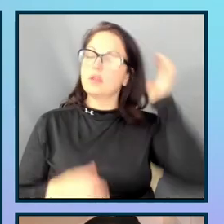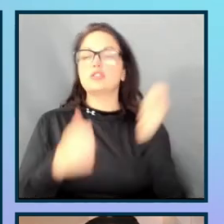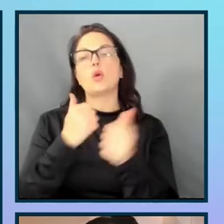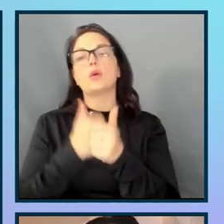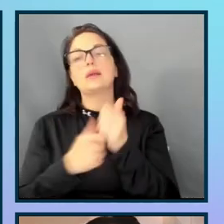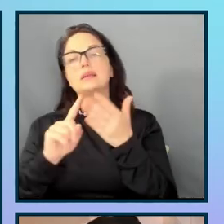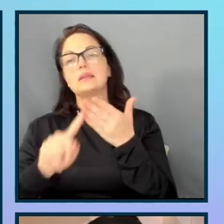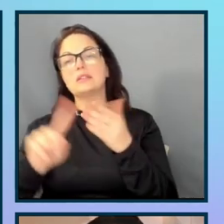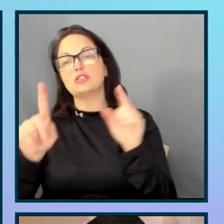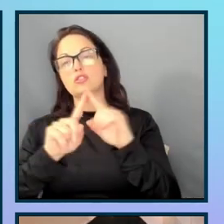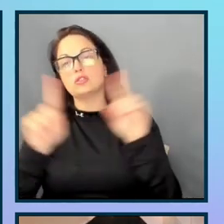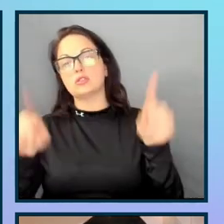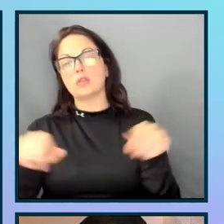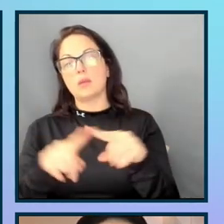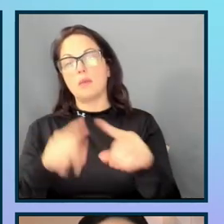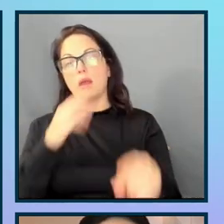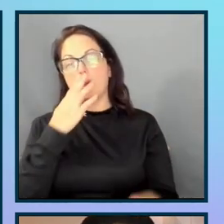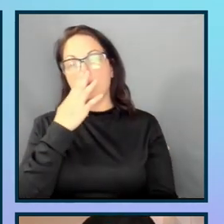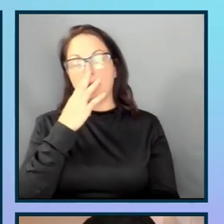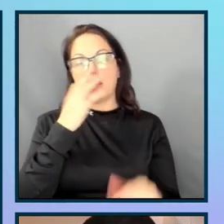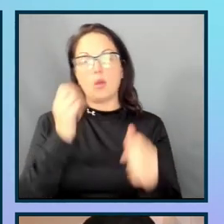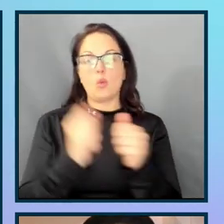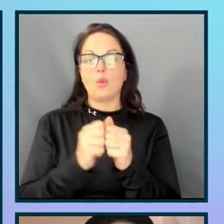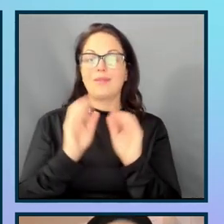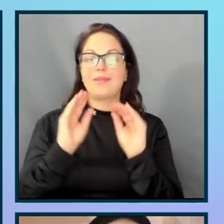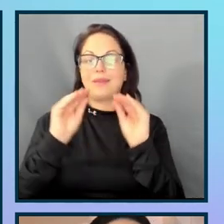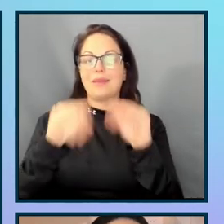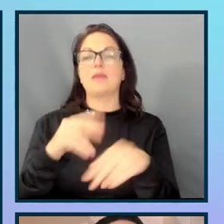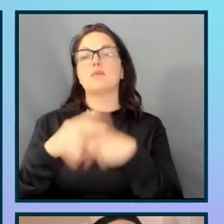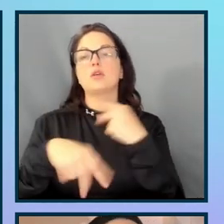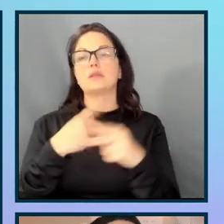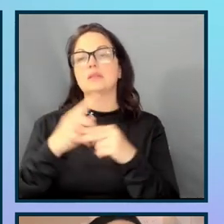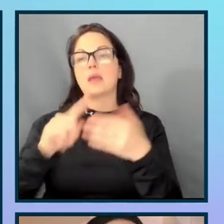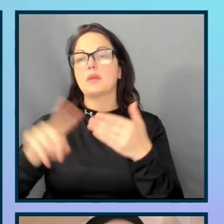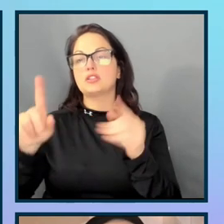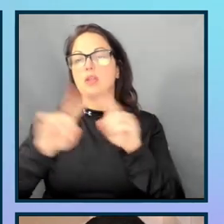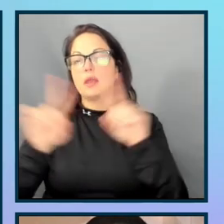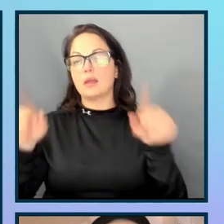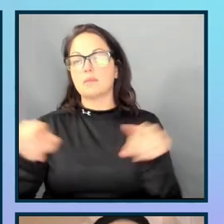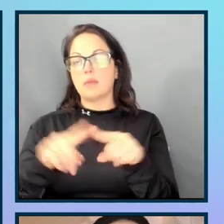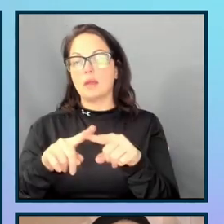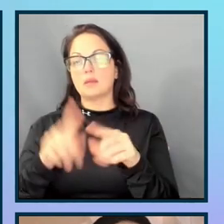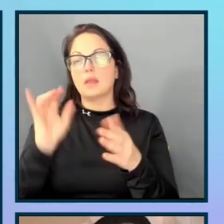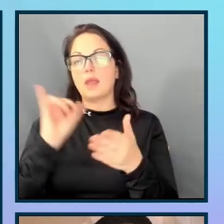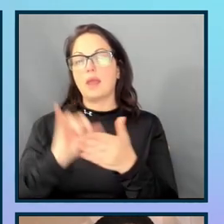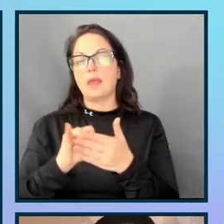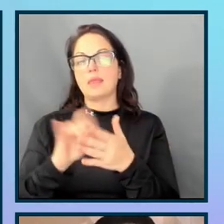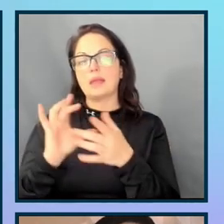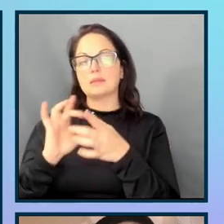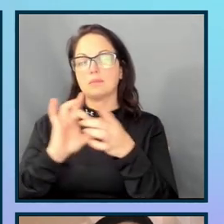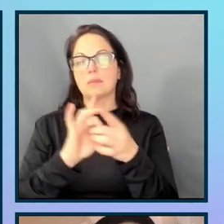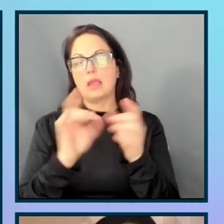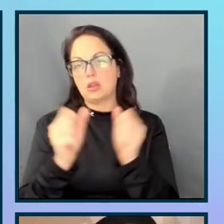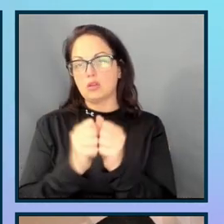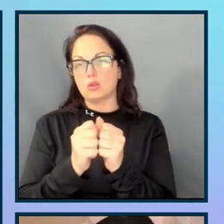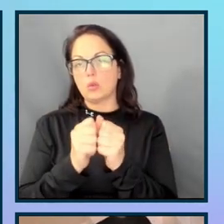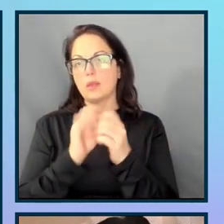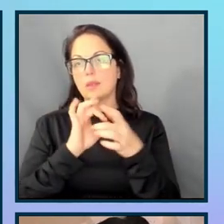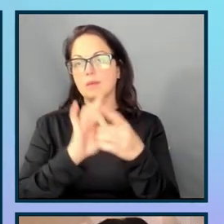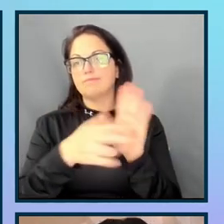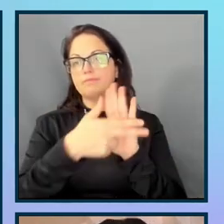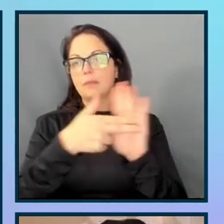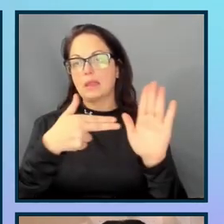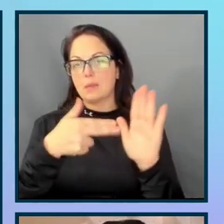own input field with input type of checkbox. And then that is, of course, programmatically paired with the corresponding label.